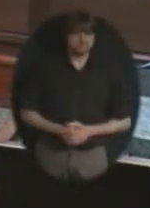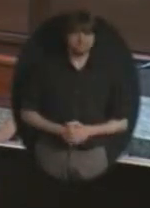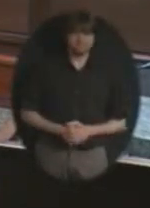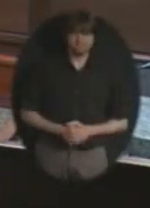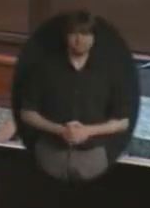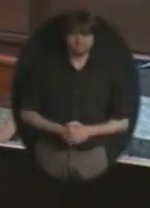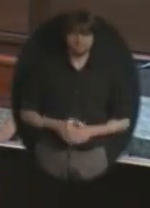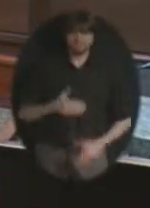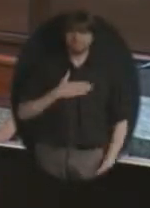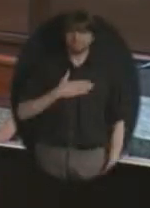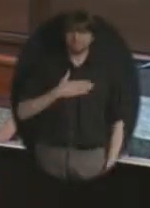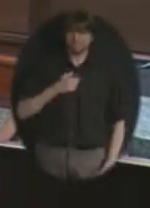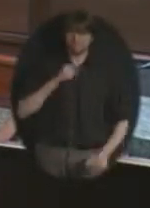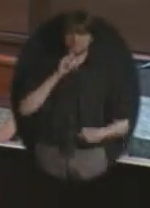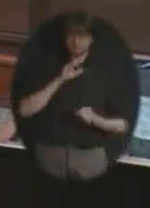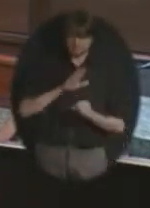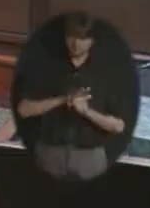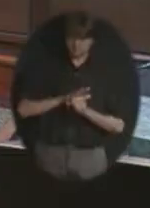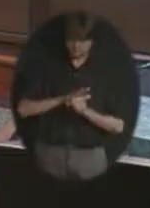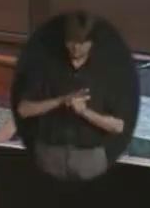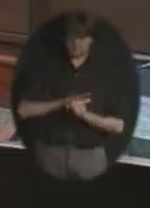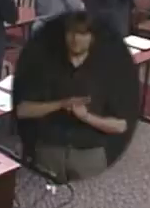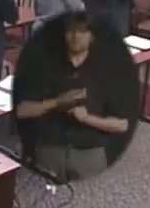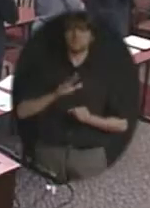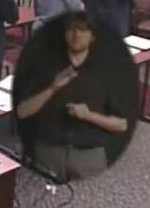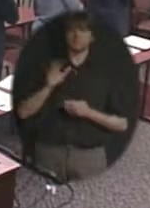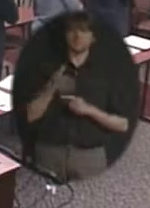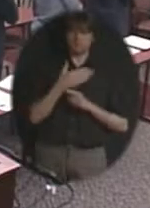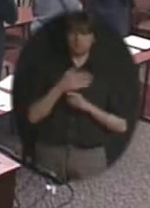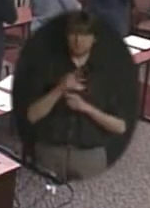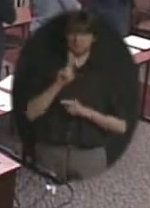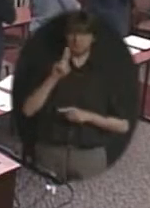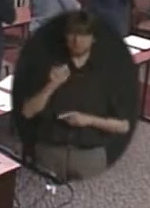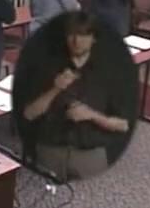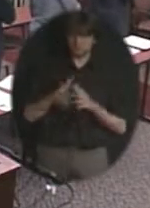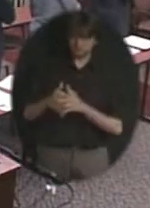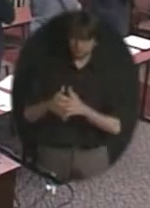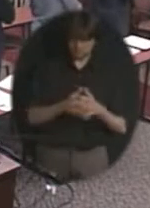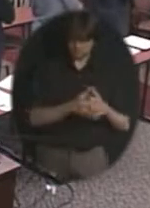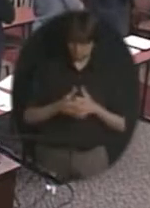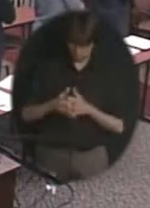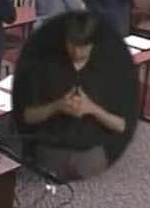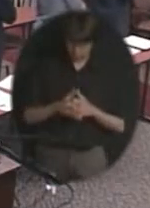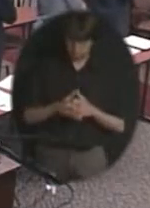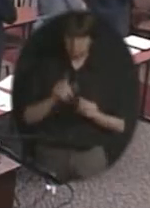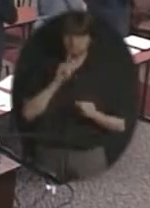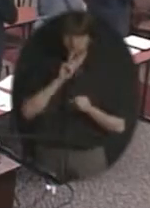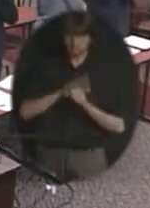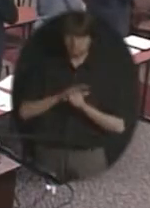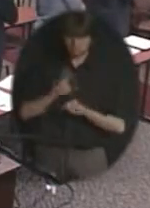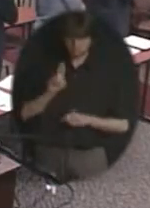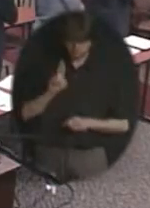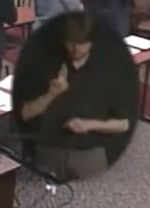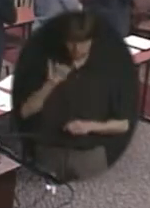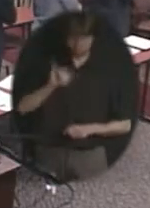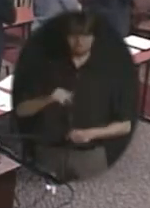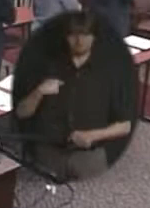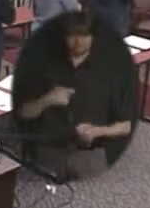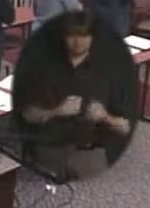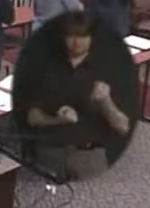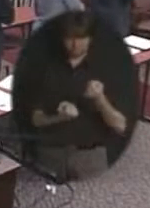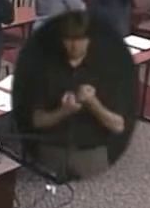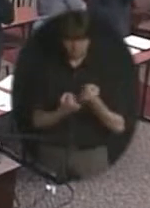I pledge allegiance to the flag of the United States of America and to the republic for which it stands,